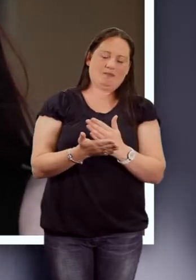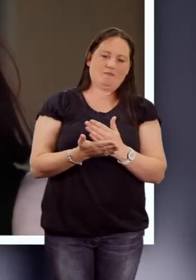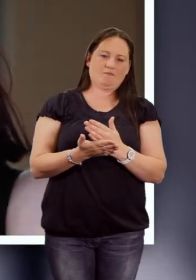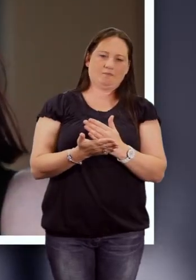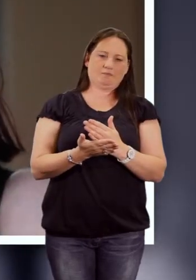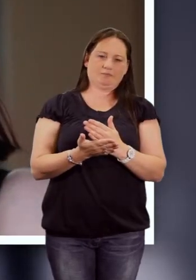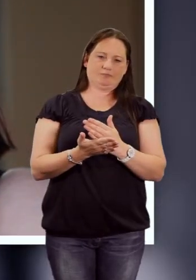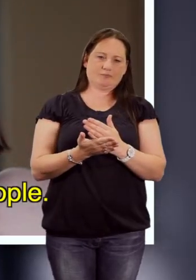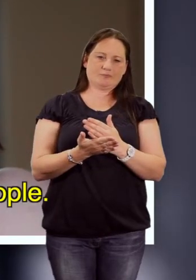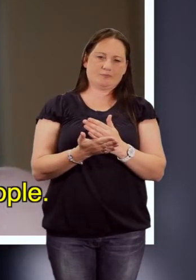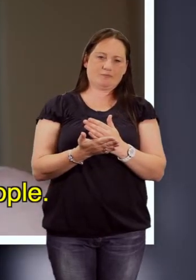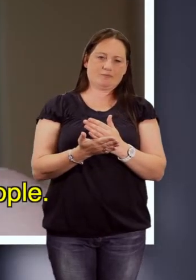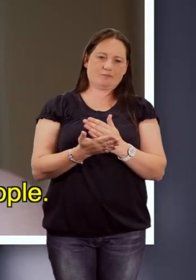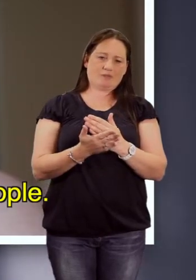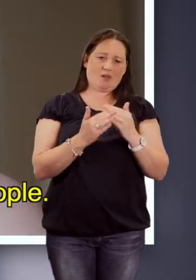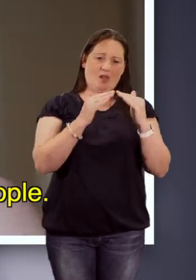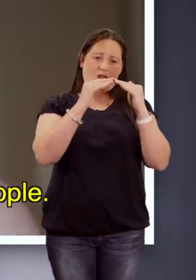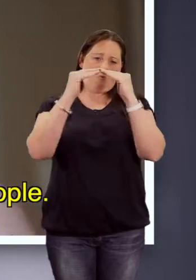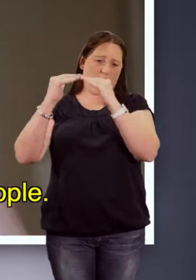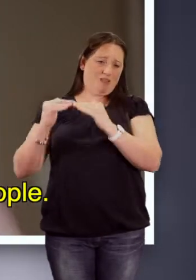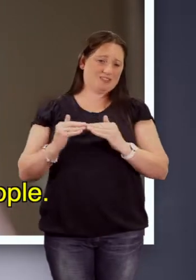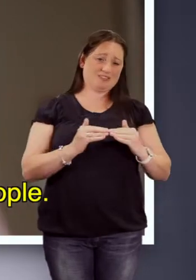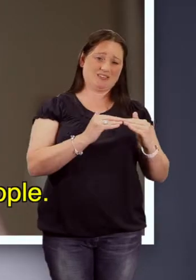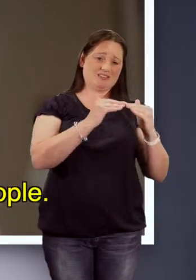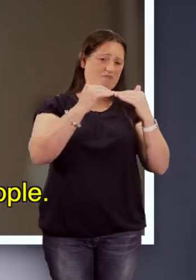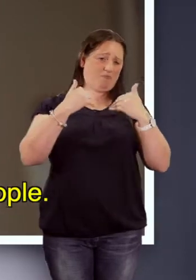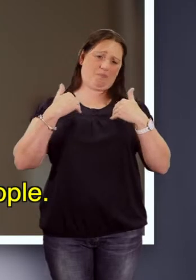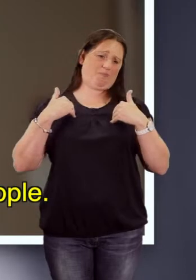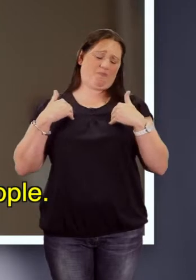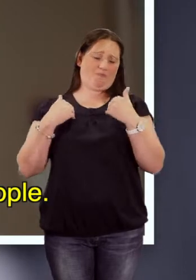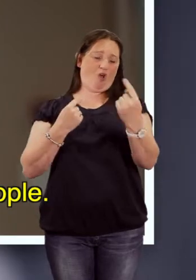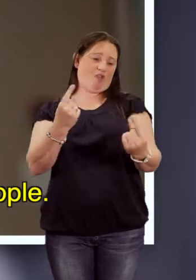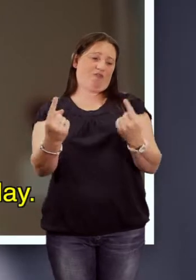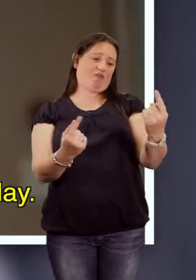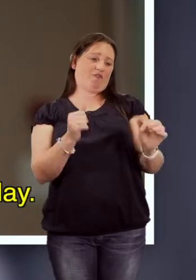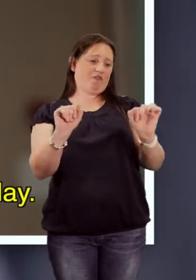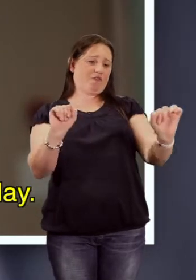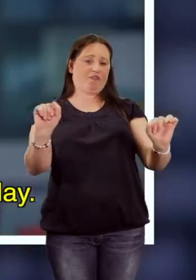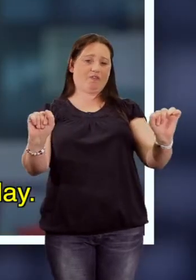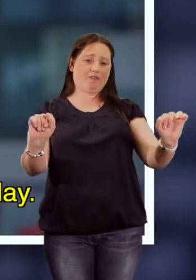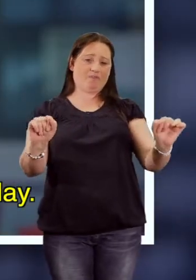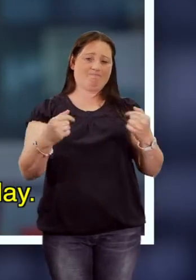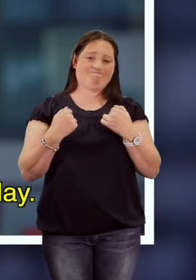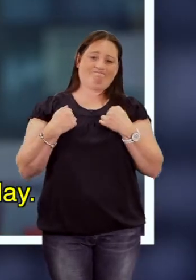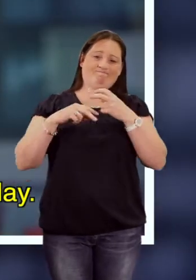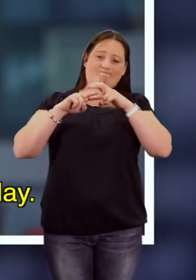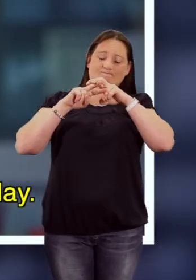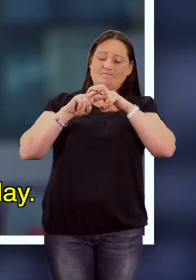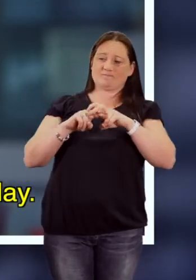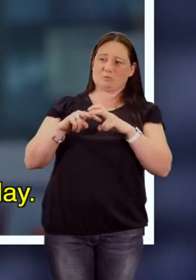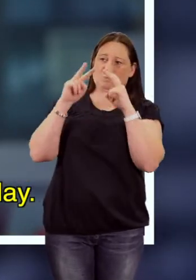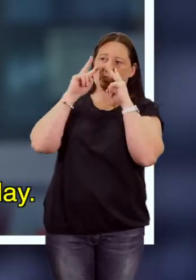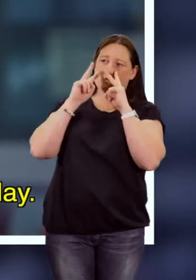cause equality Is for other people. I just sit and